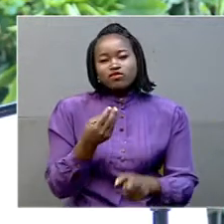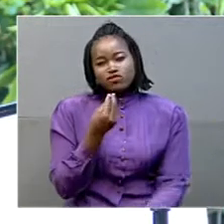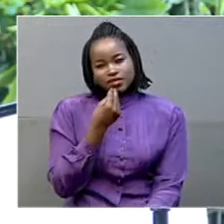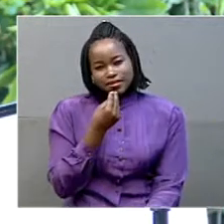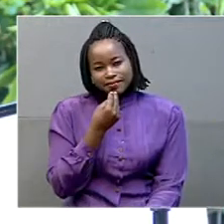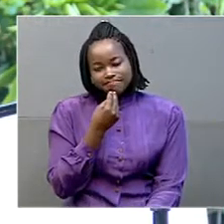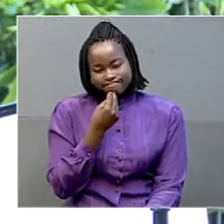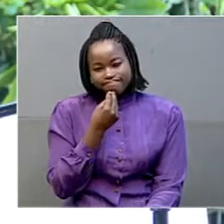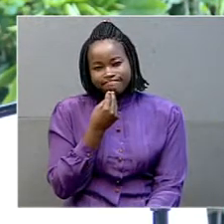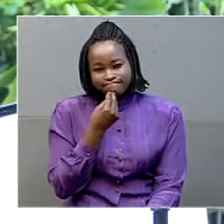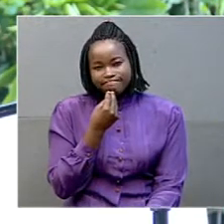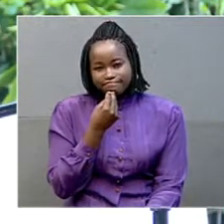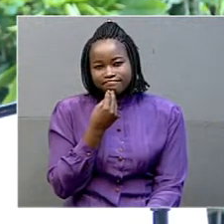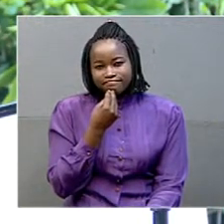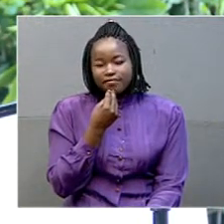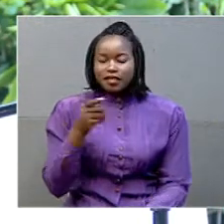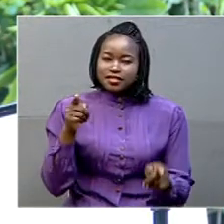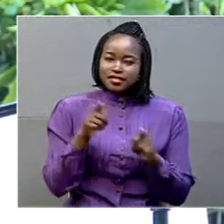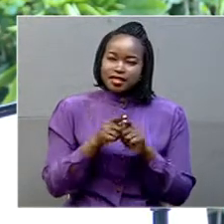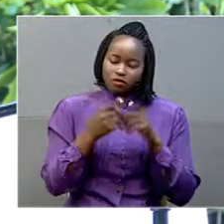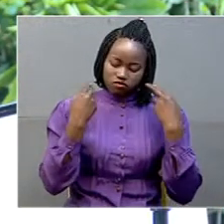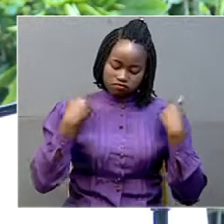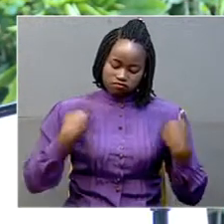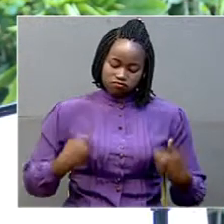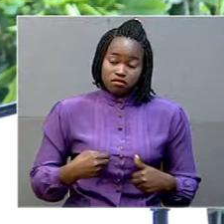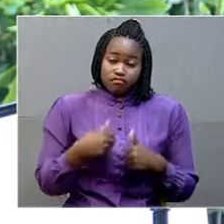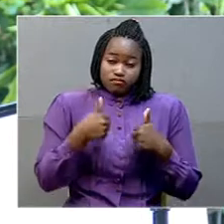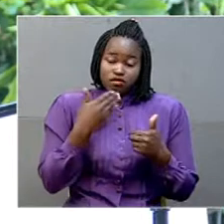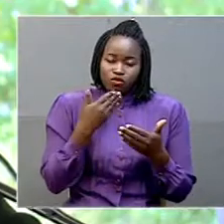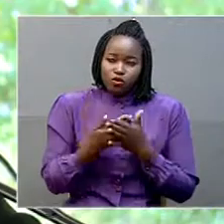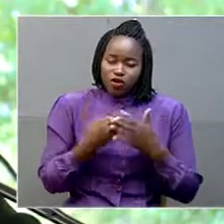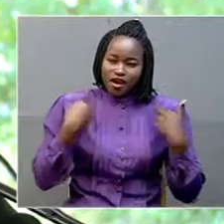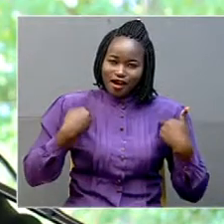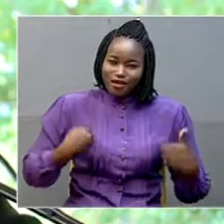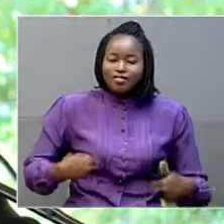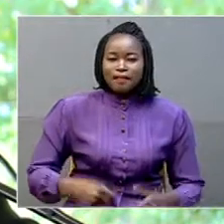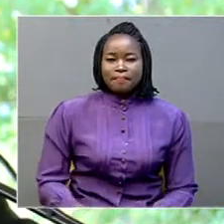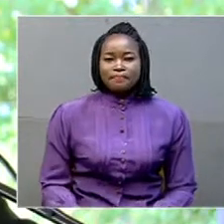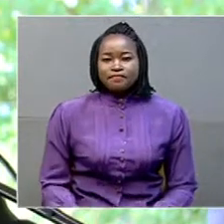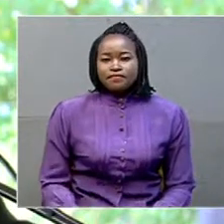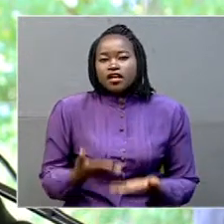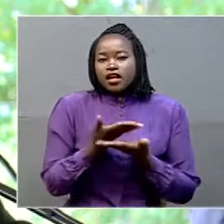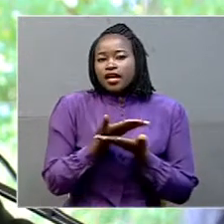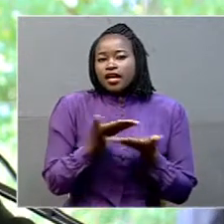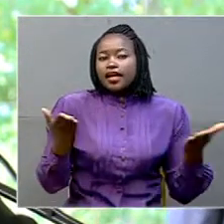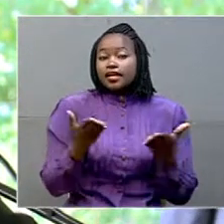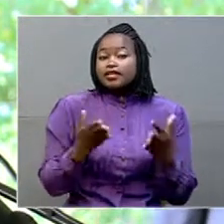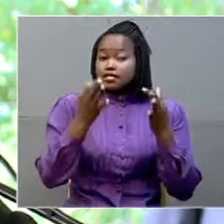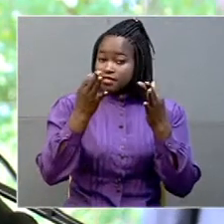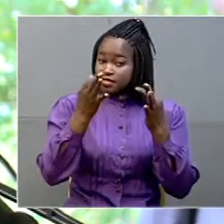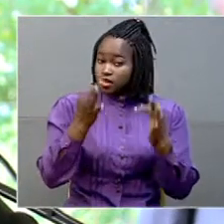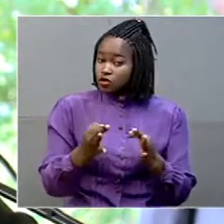and nourishment, and good health. Whatever a man sows, that's what he reaps.